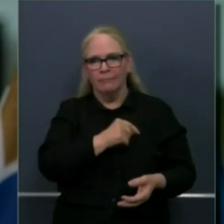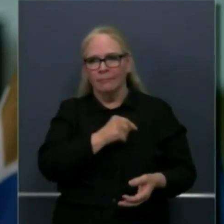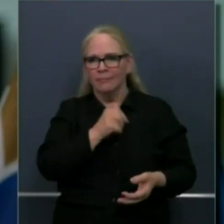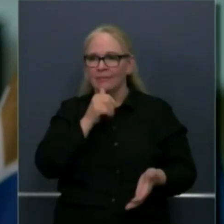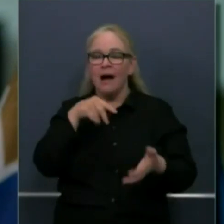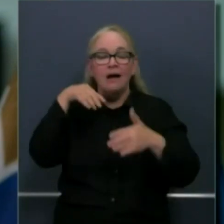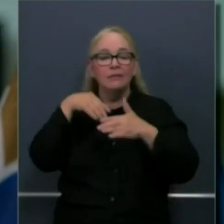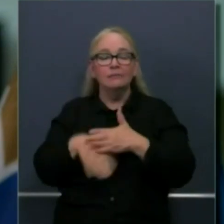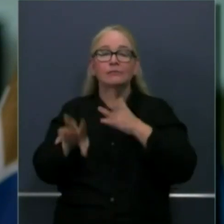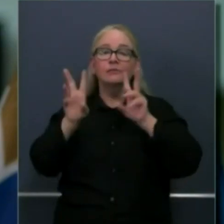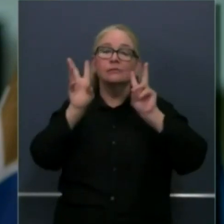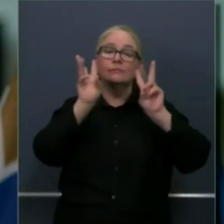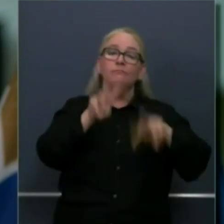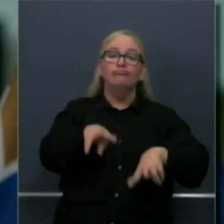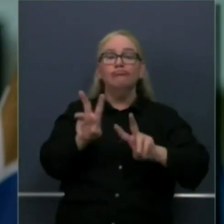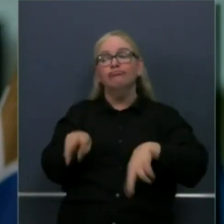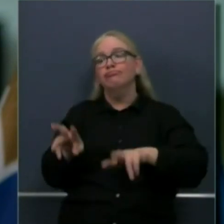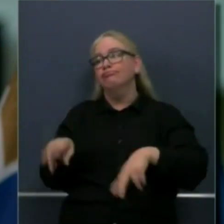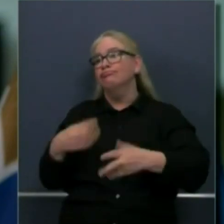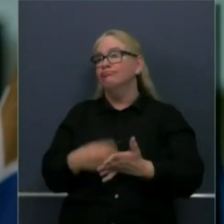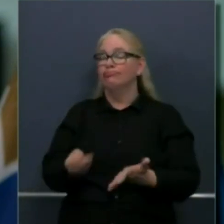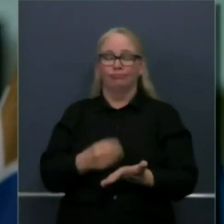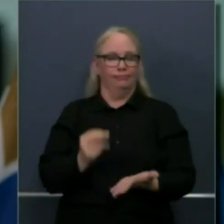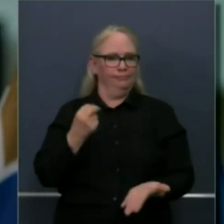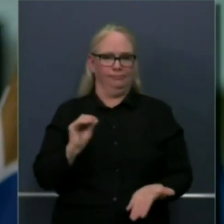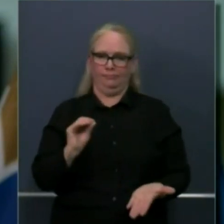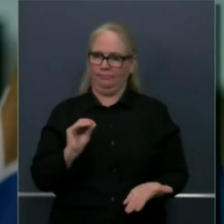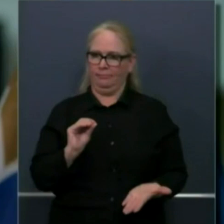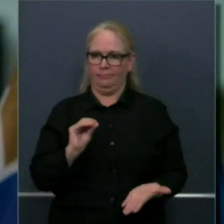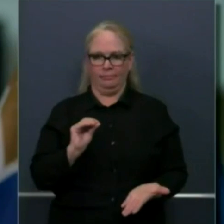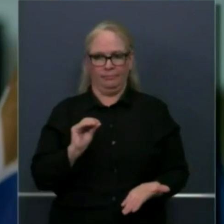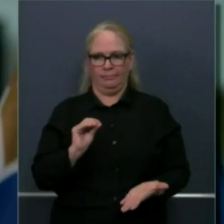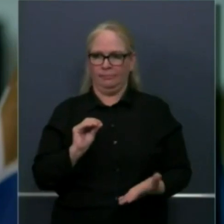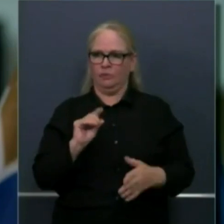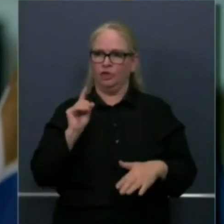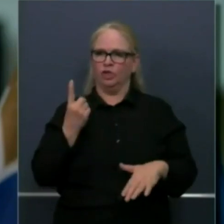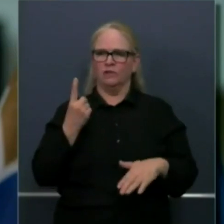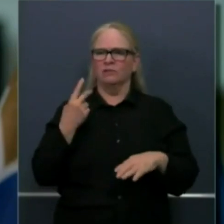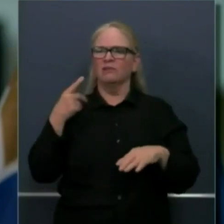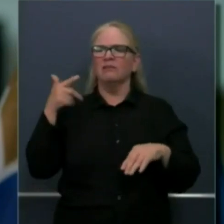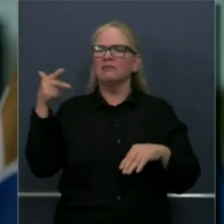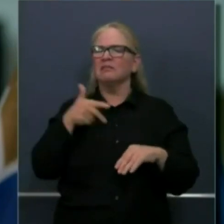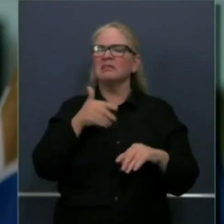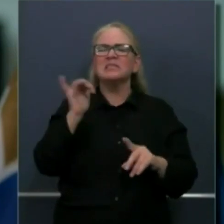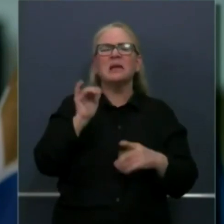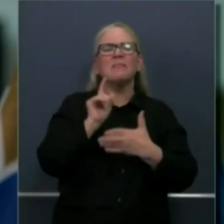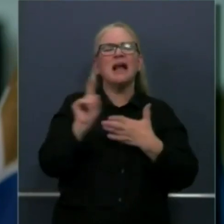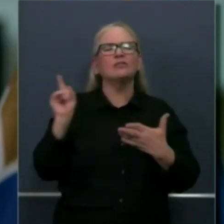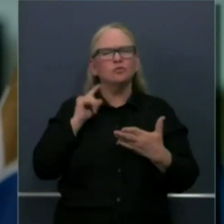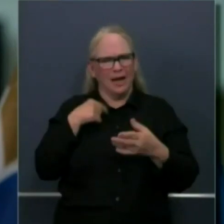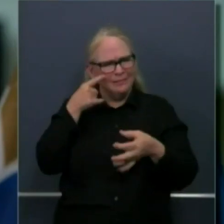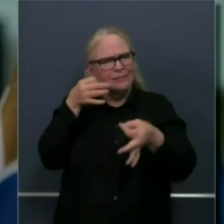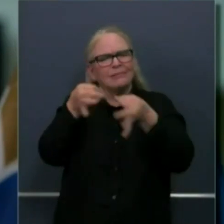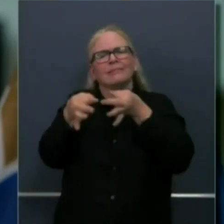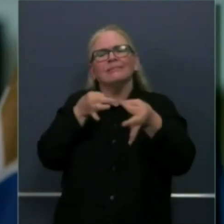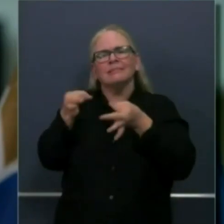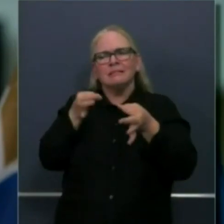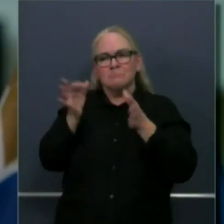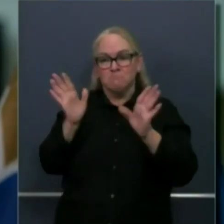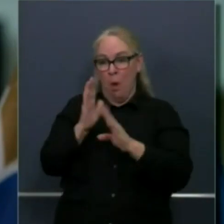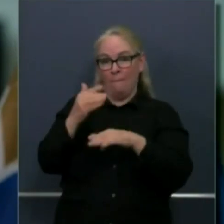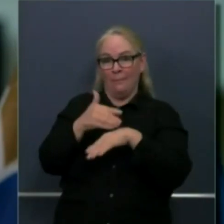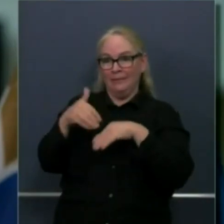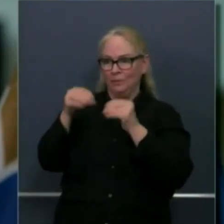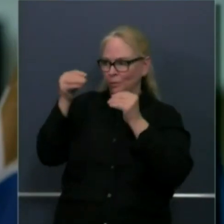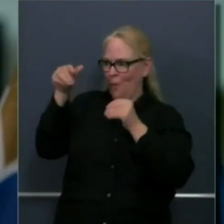to the announcement we made last week for retail this also would include malls but again only for